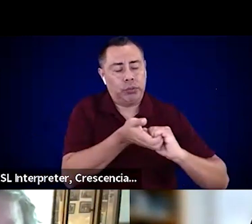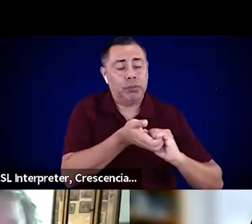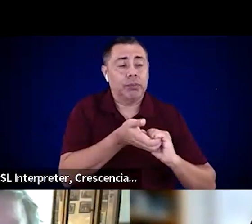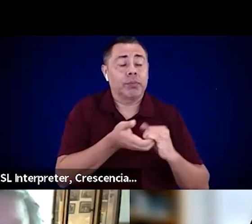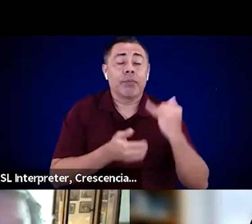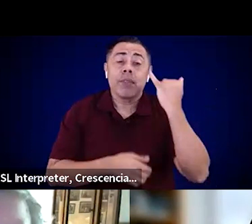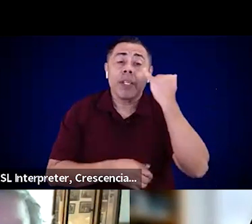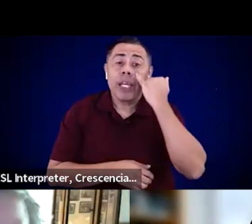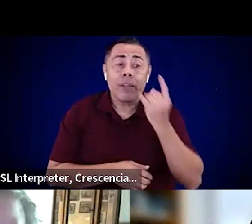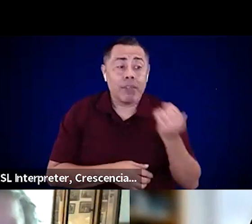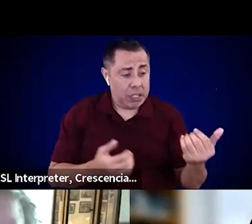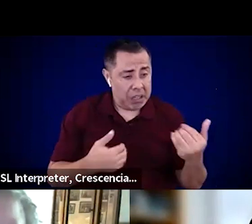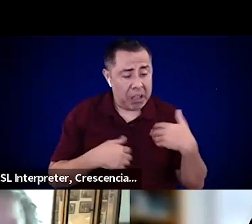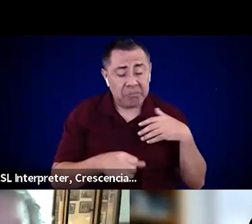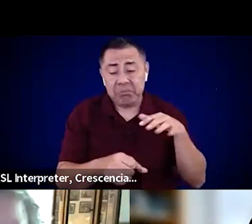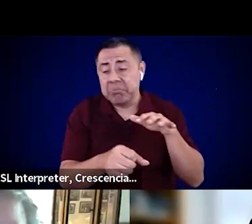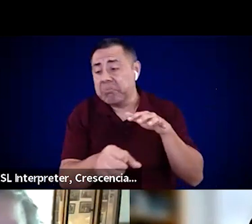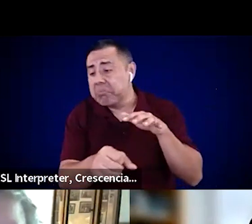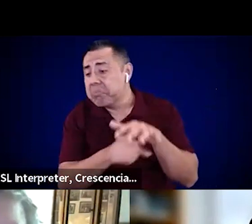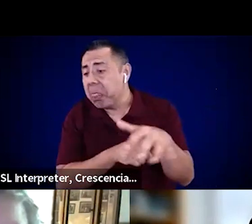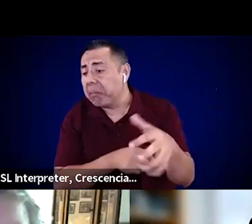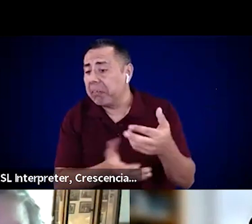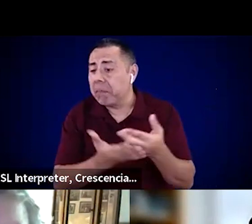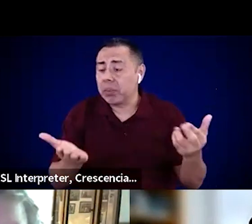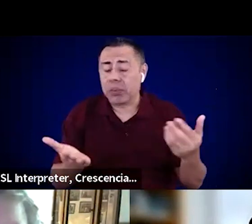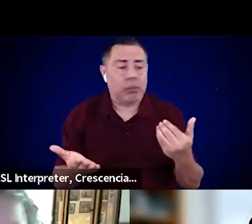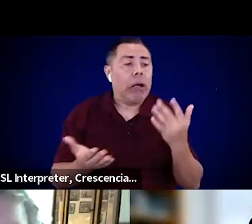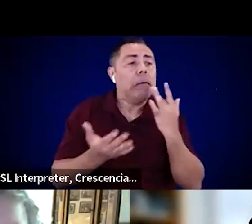if you've got that discussion and dialogue,